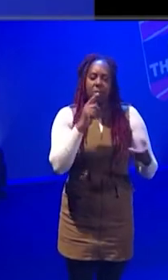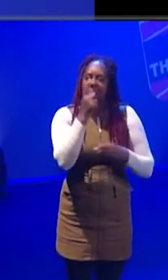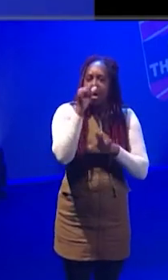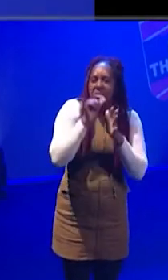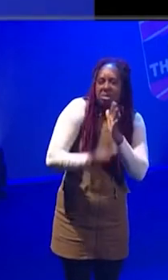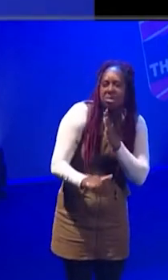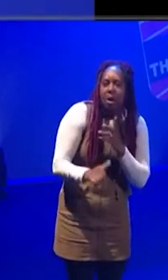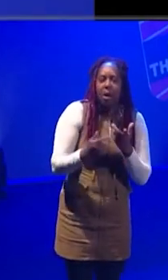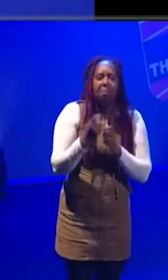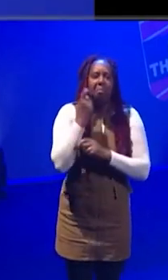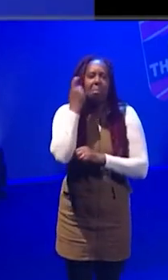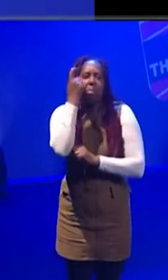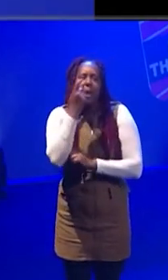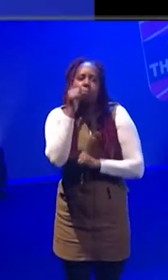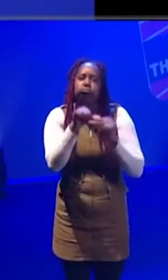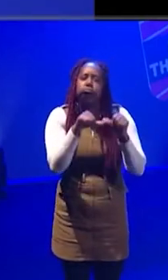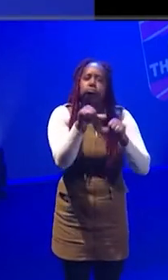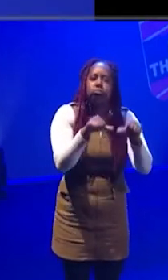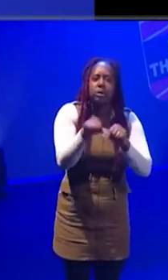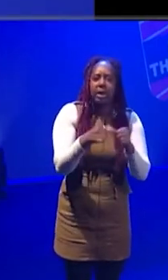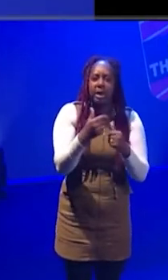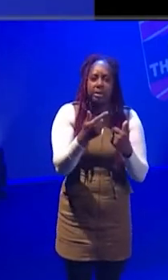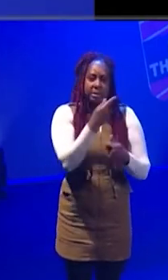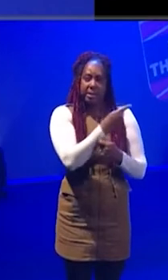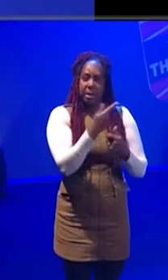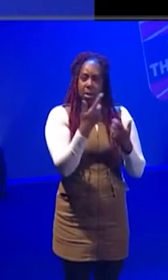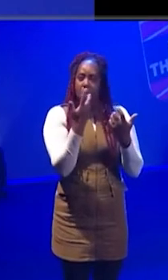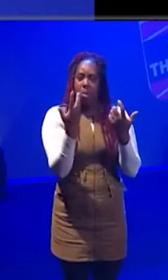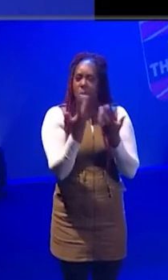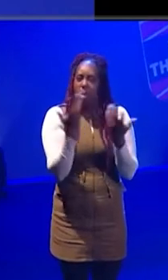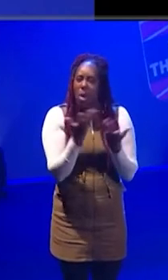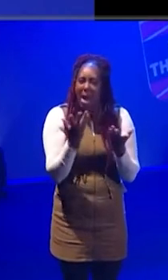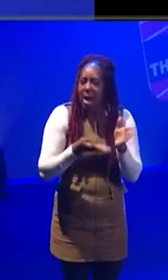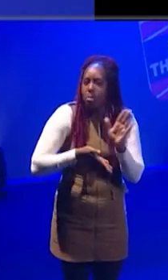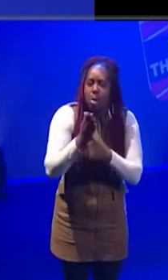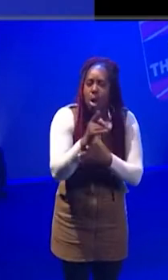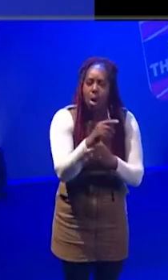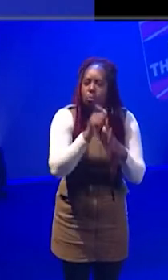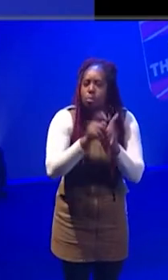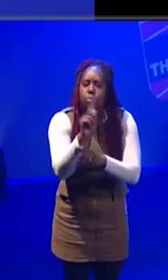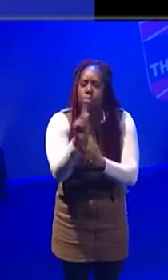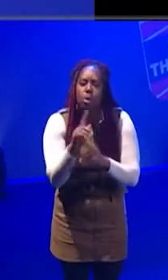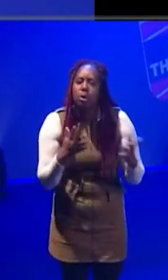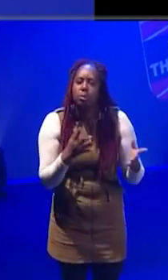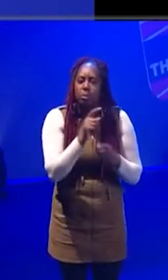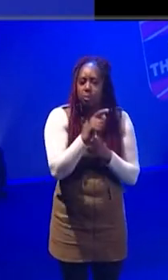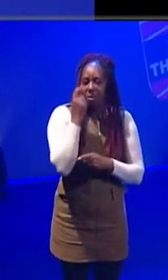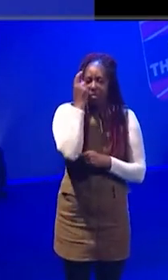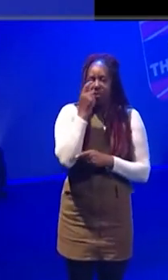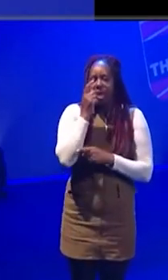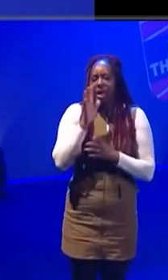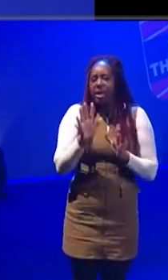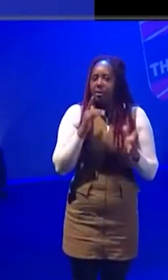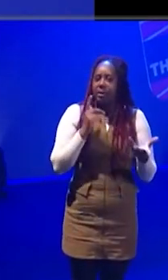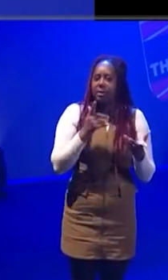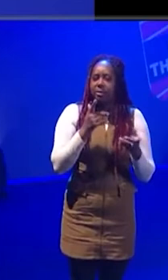start out, think about, as Javier said, where you want to go. But I think there's a